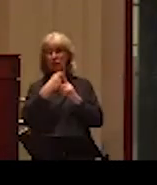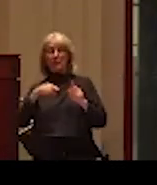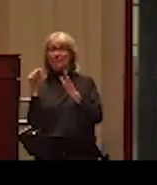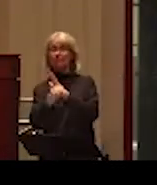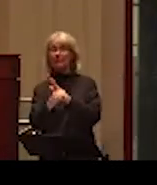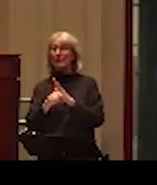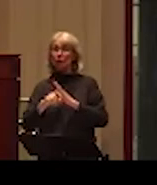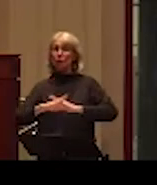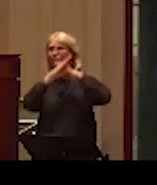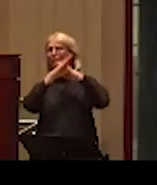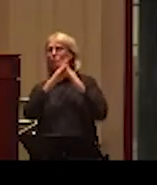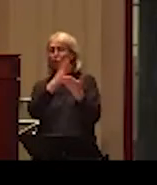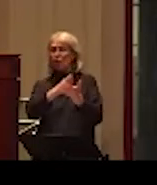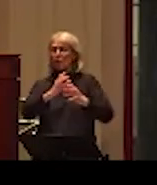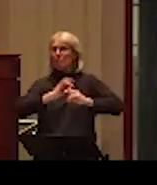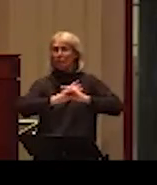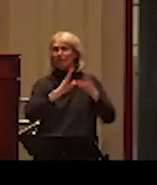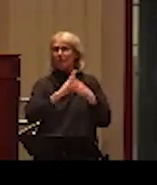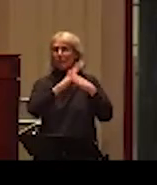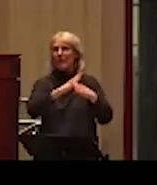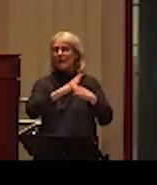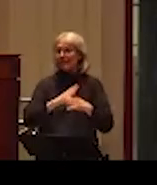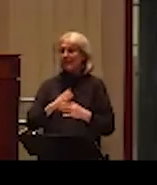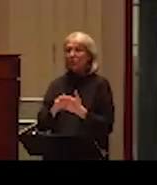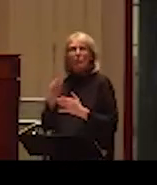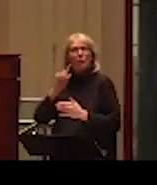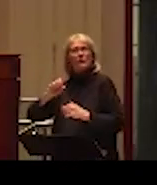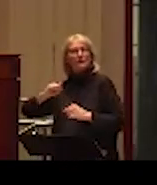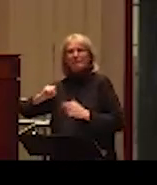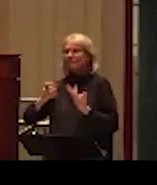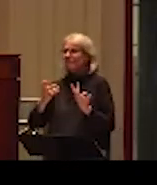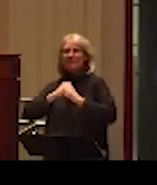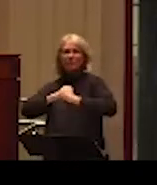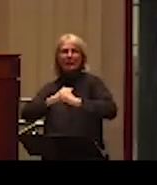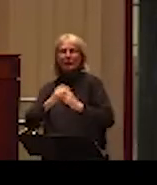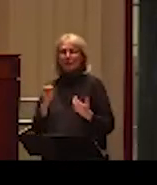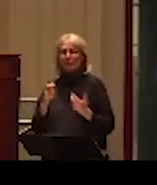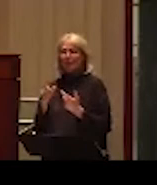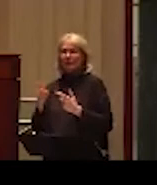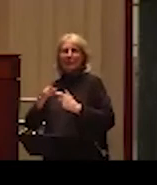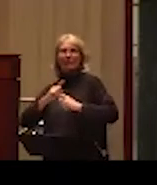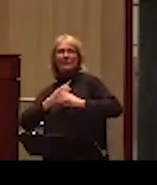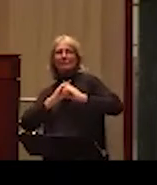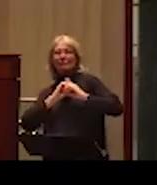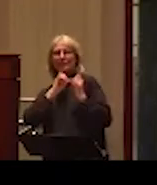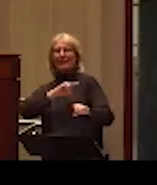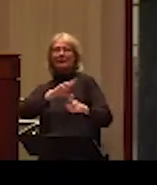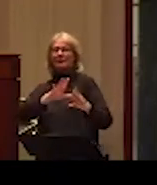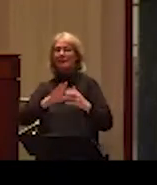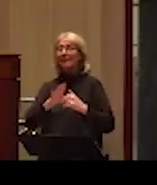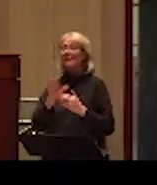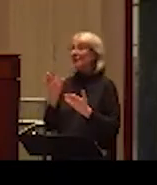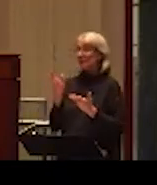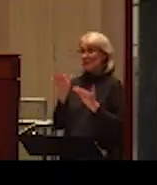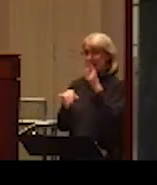violence. So, it's mostly as self-protection or self-defense. So, in this framework, which is still a very strong